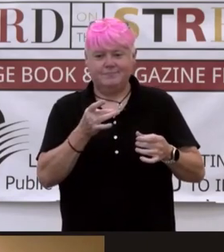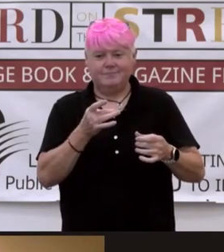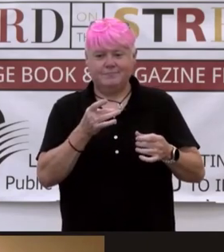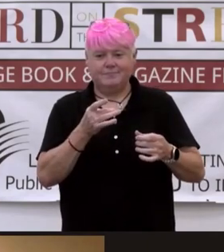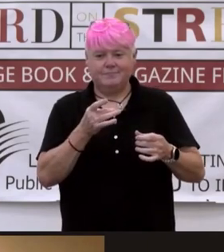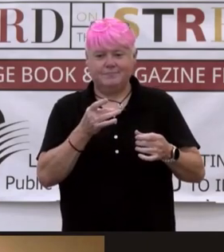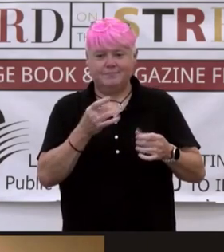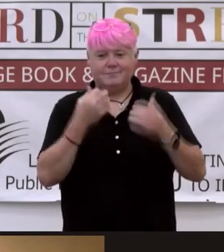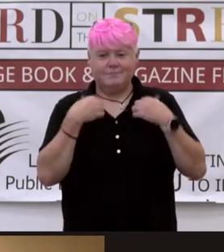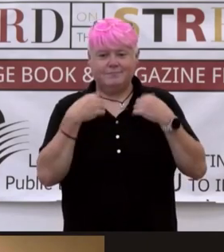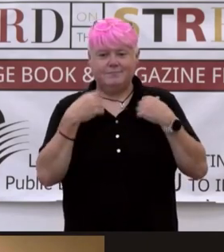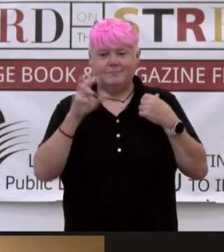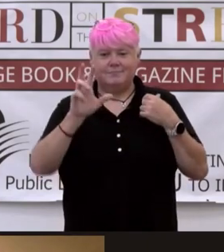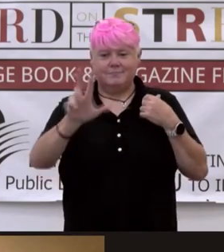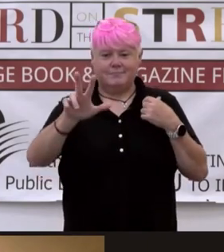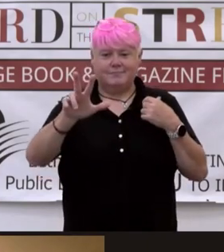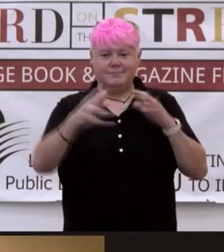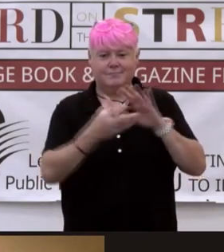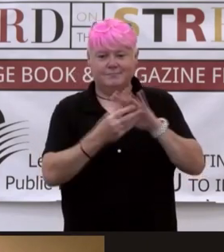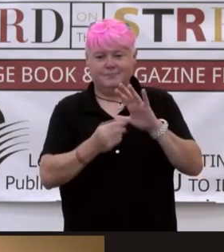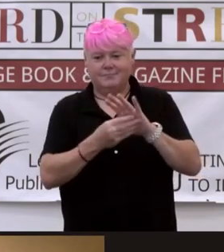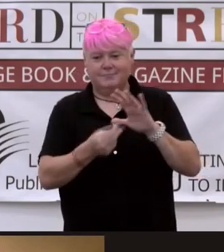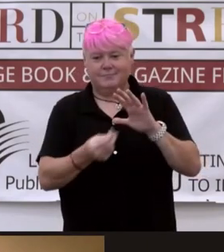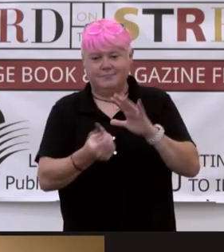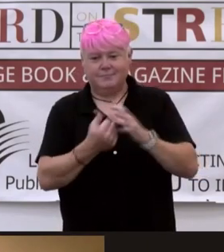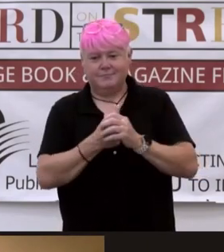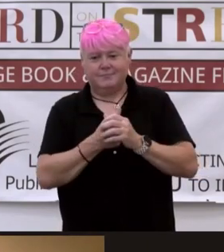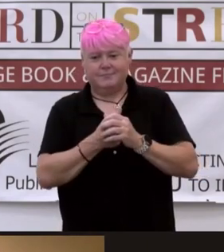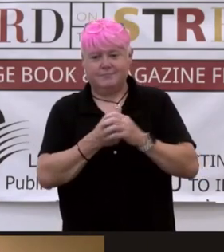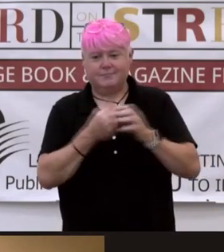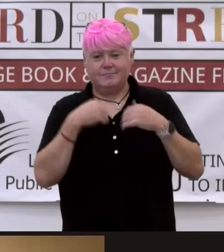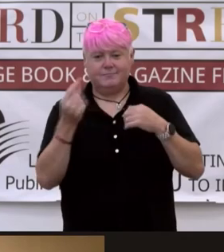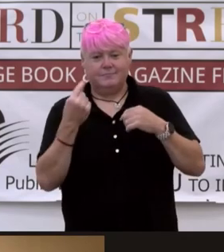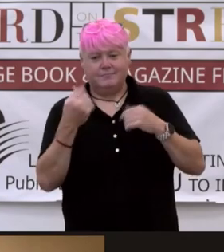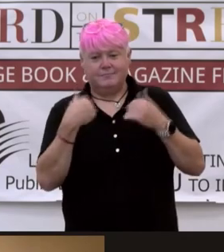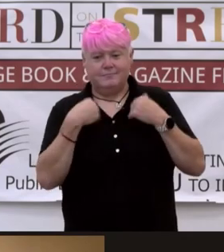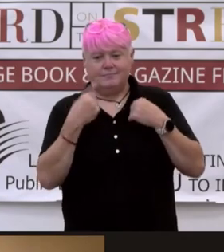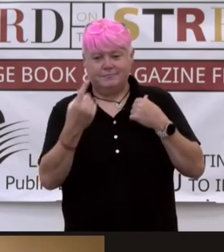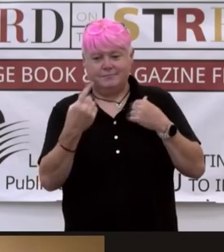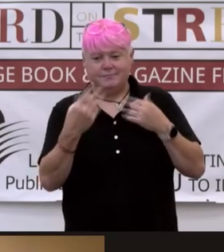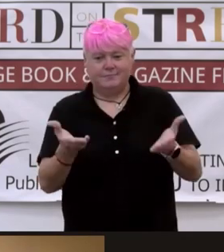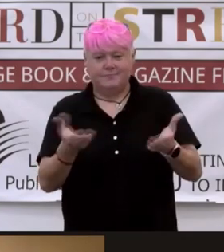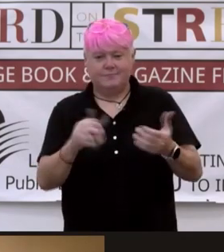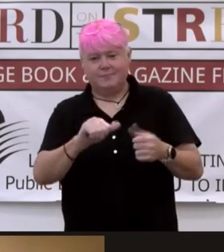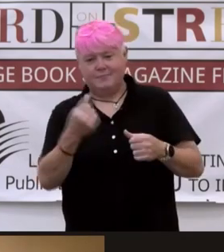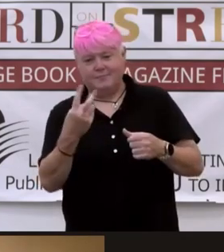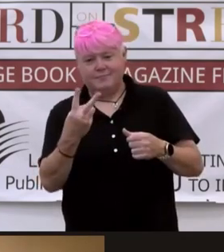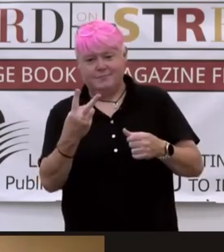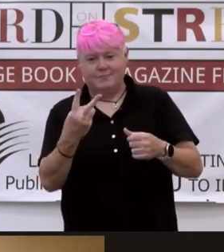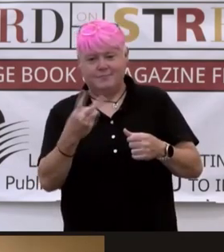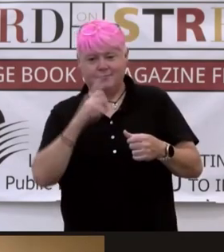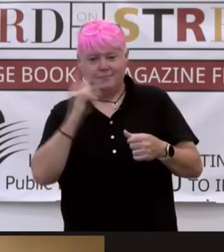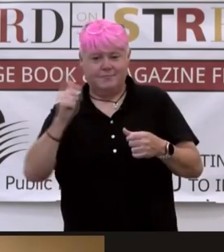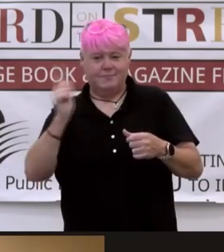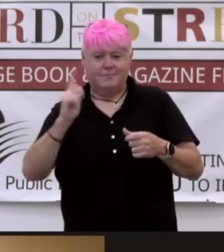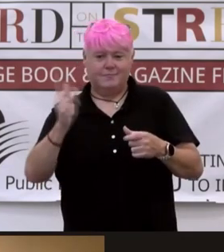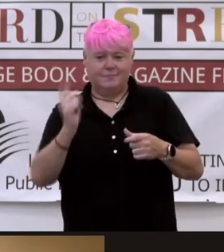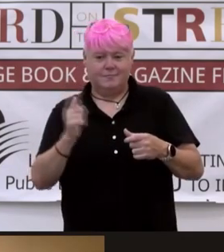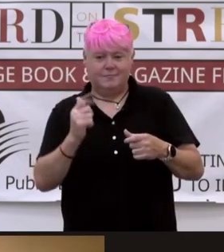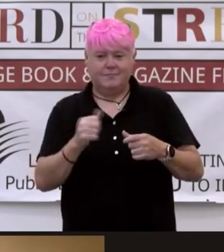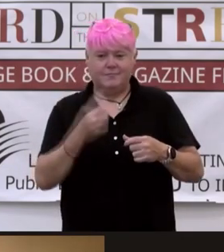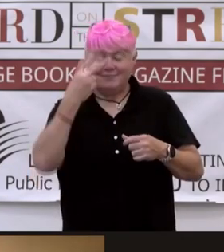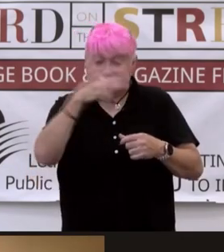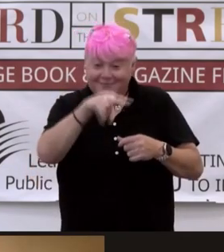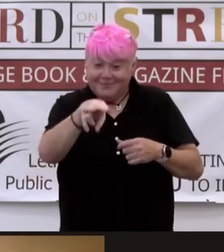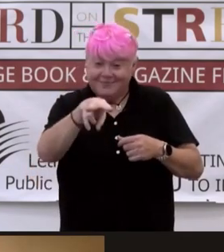copies. Three copies. I just have one here, the other two are still at the library. I got, you know, visual aids. So